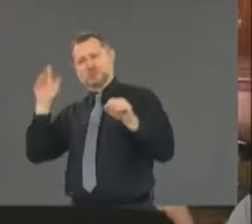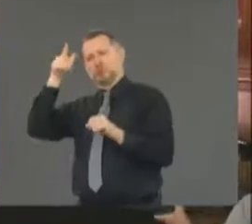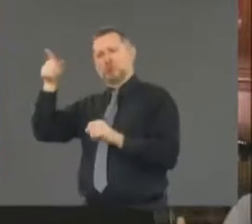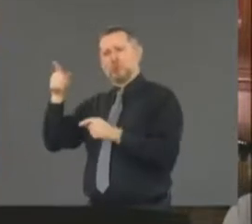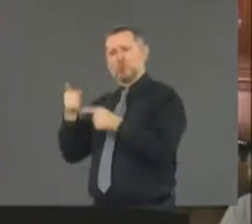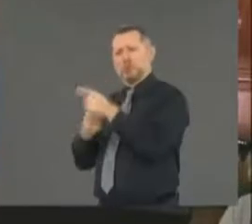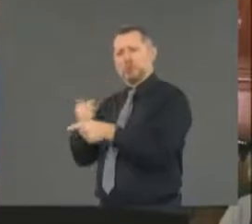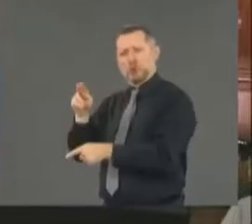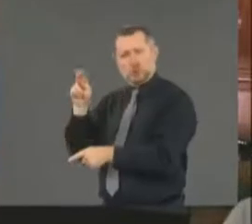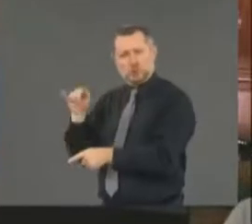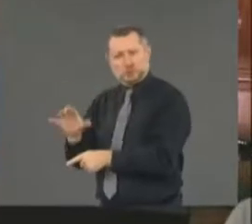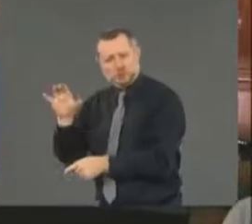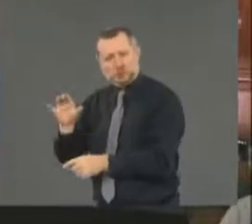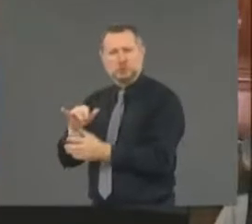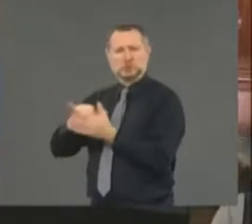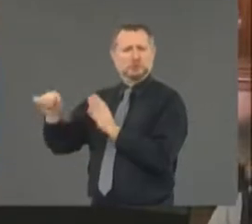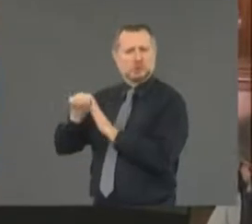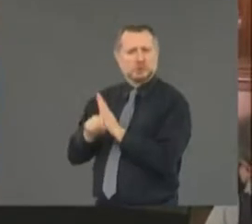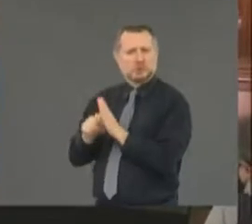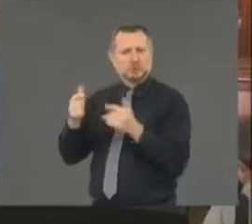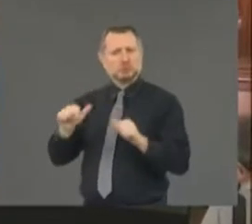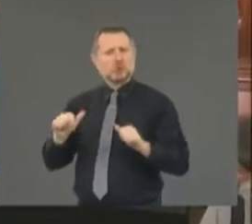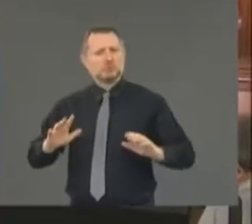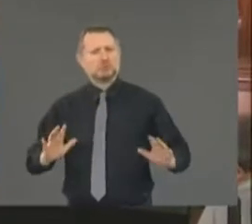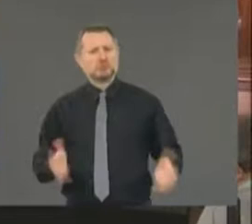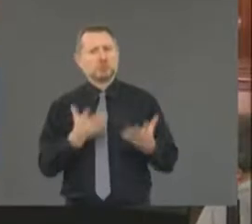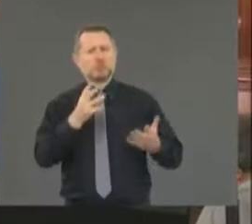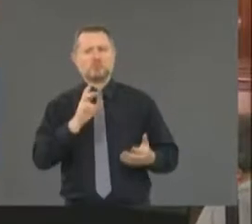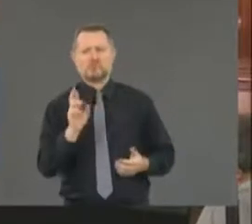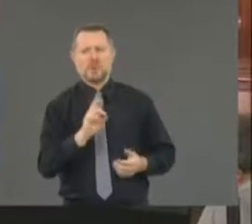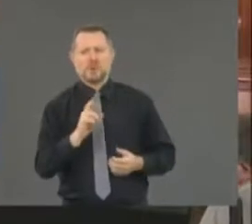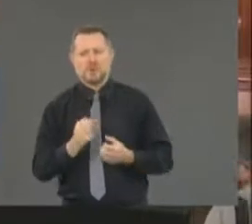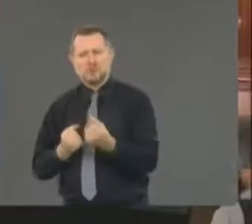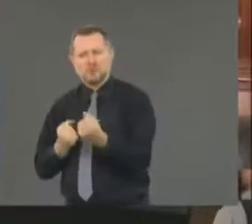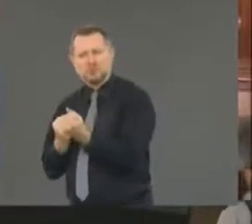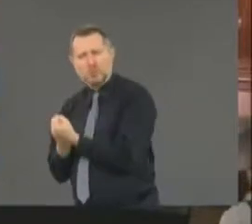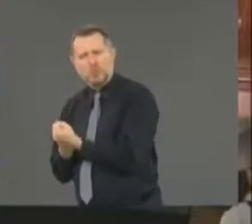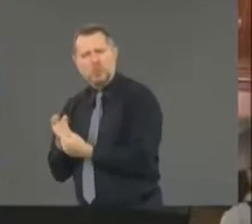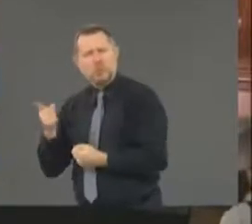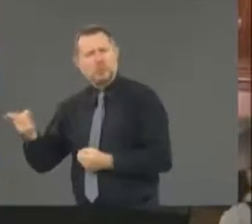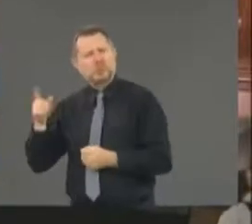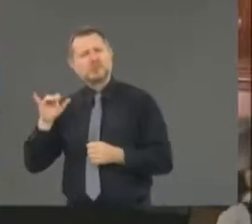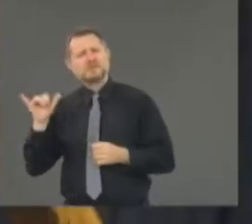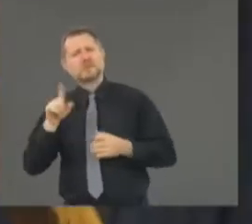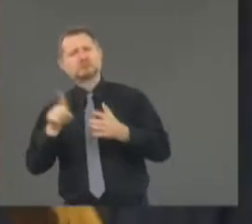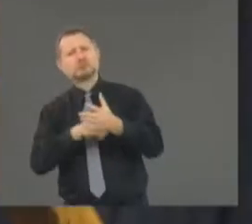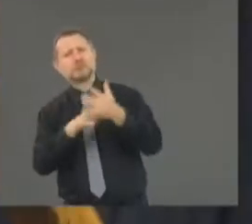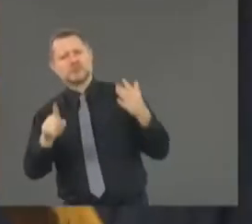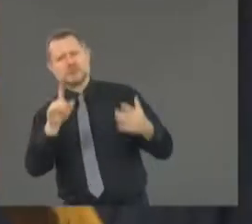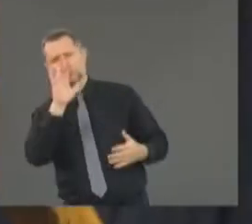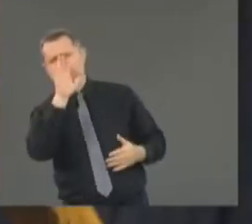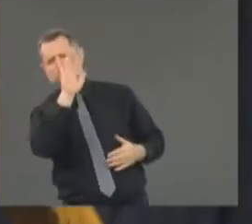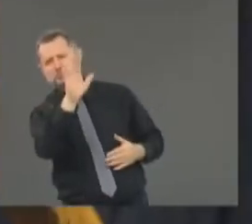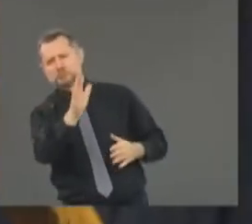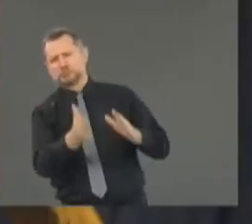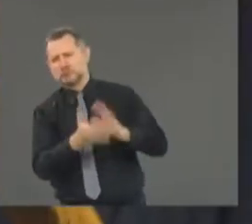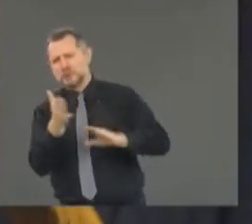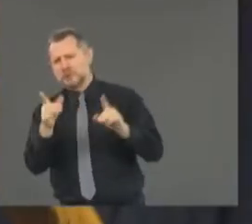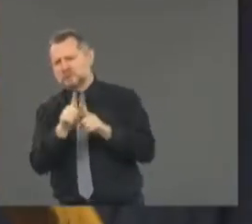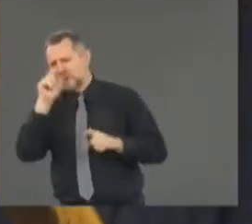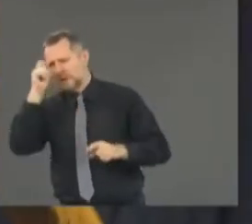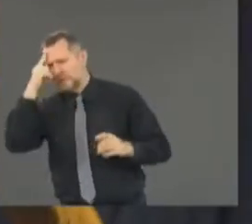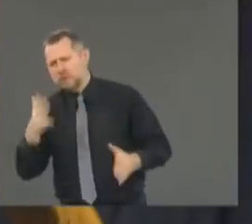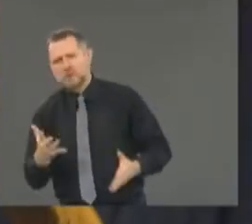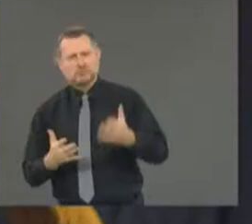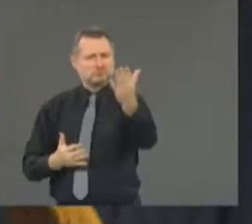base? Is he trying to make legitimate criticisms about your stewardship of the state, as well as the city? Well, far be it for me to